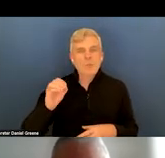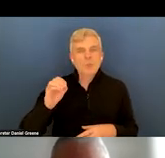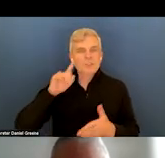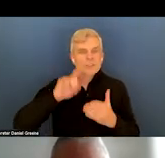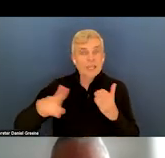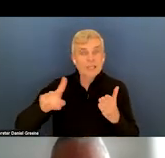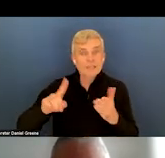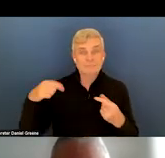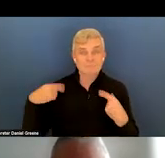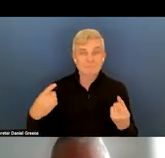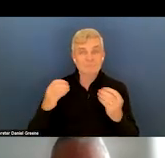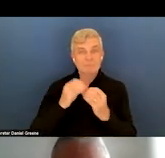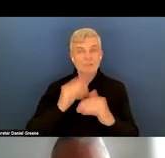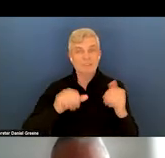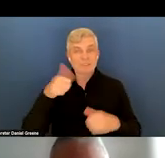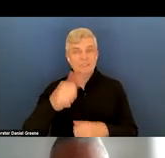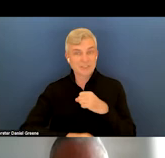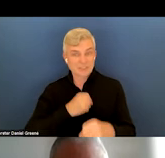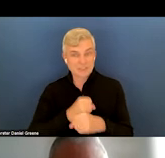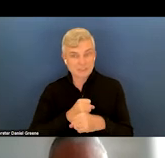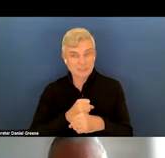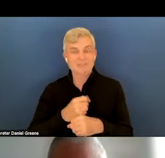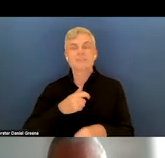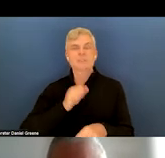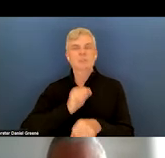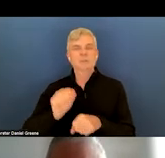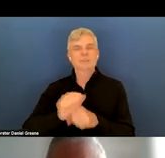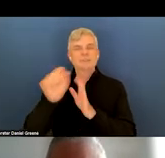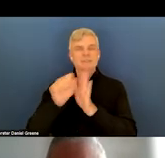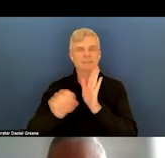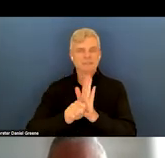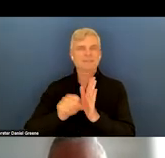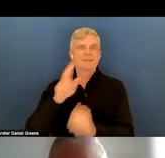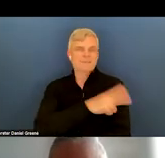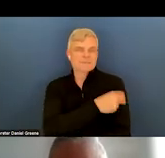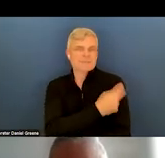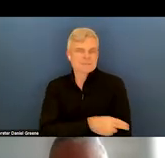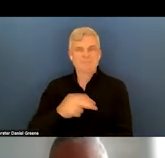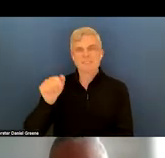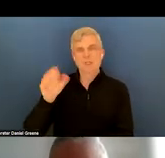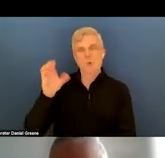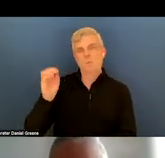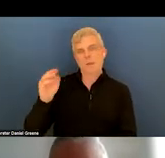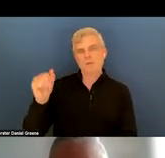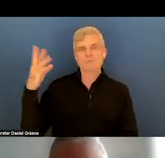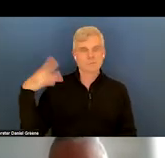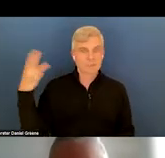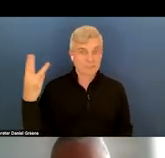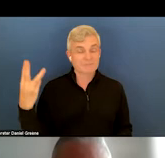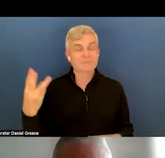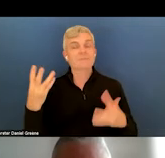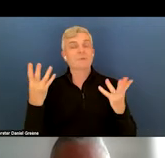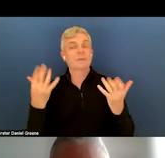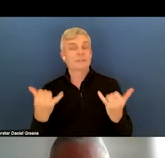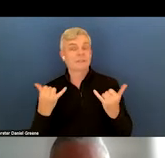more than 10 years since I worked at the state hospital in Tacoma, Washington. So right now, it's